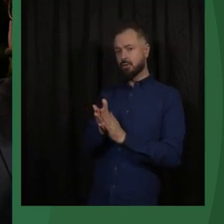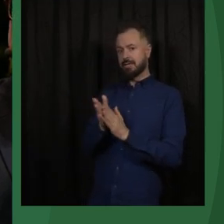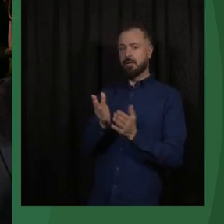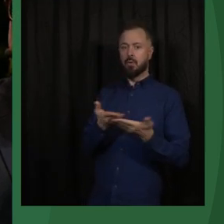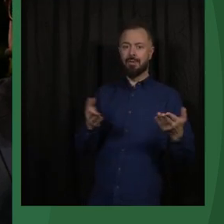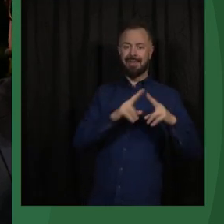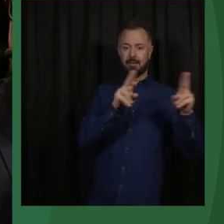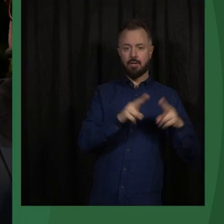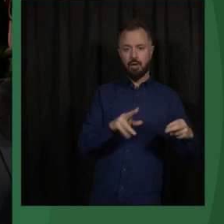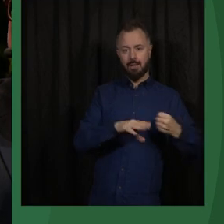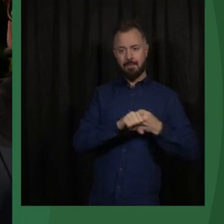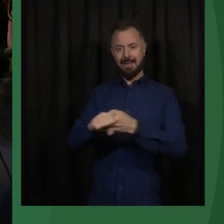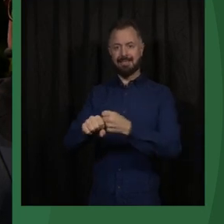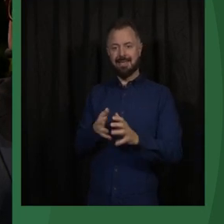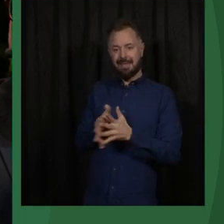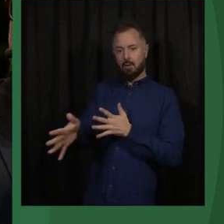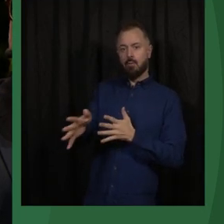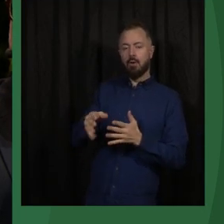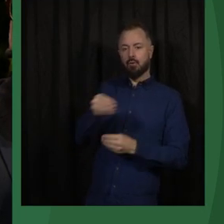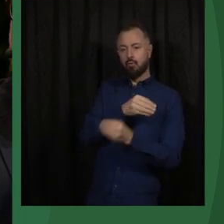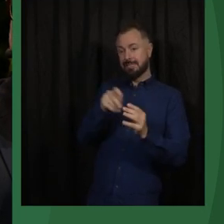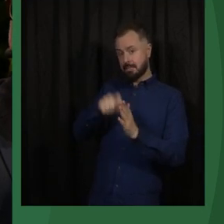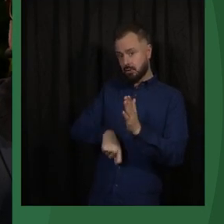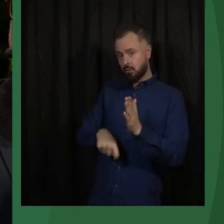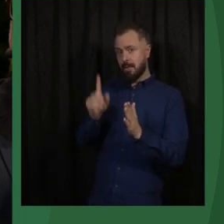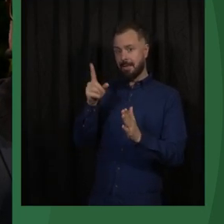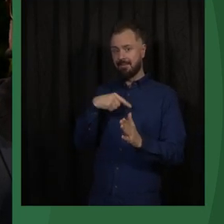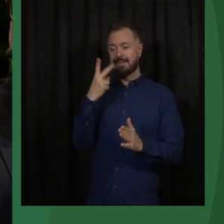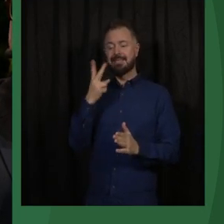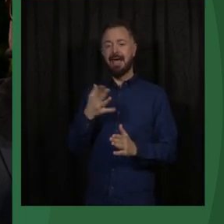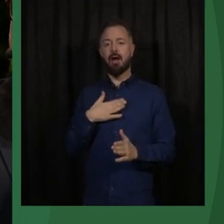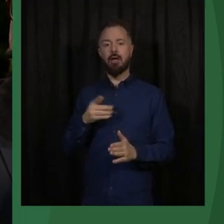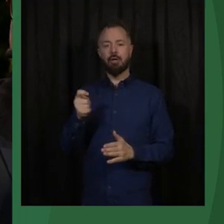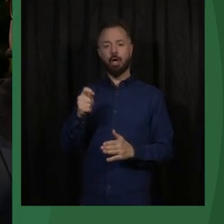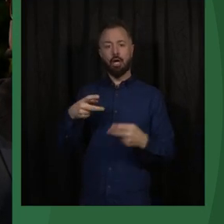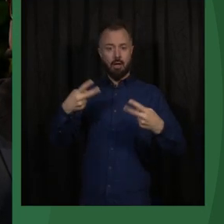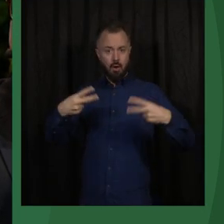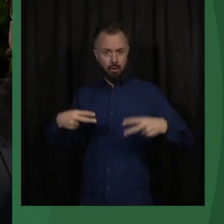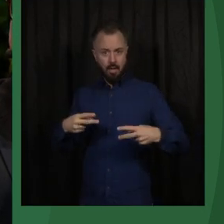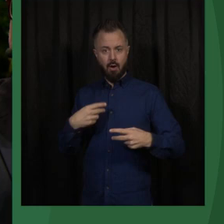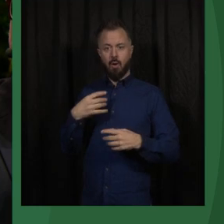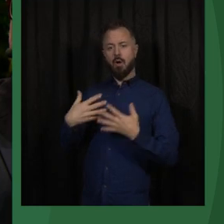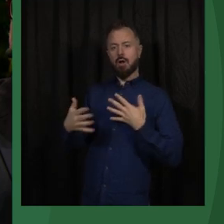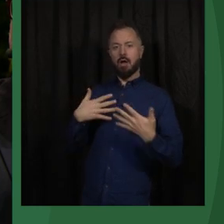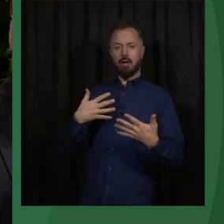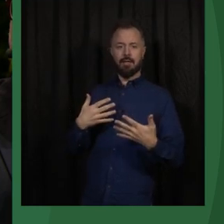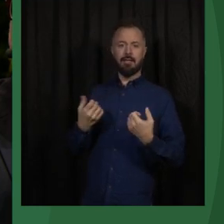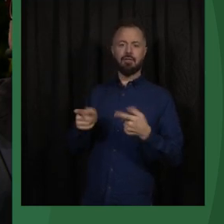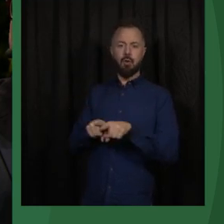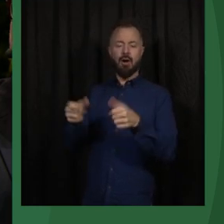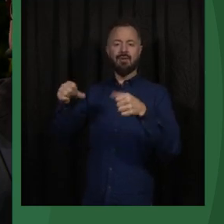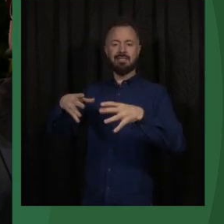through economic sanctions. But it also seems that this played a key role in making it so hard for the economic elite